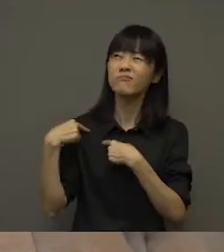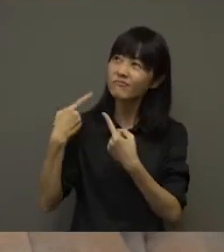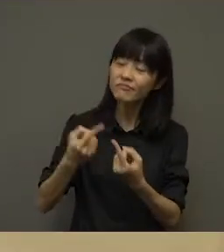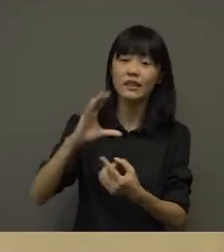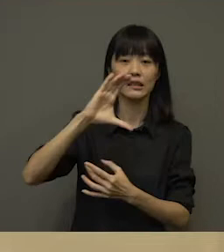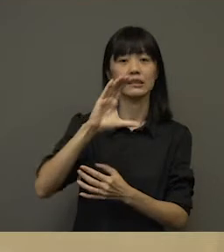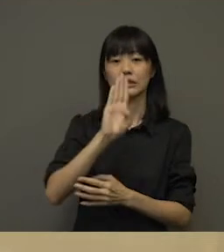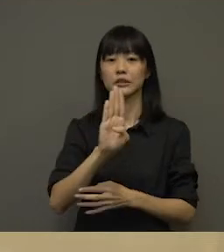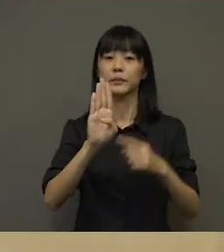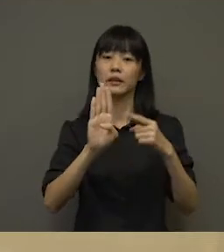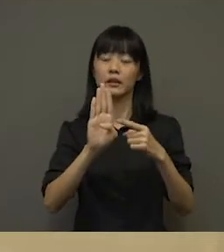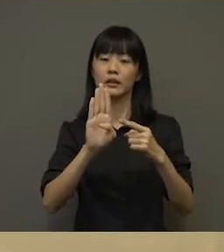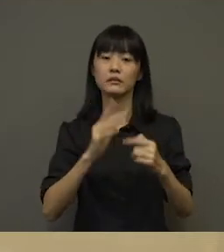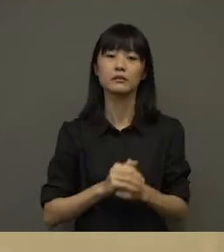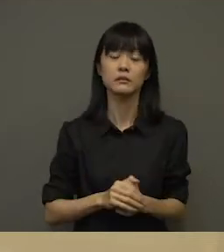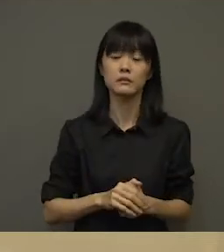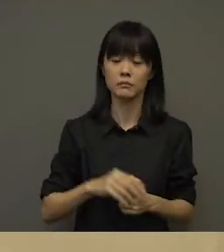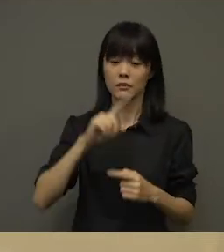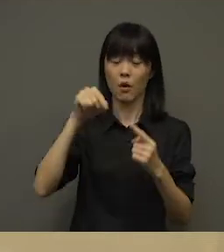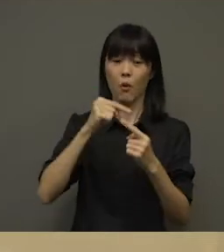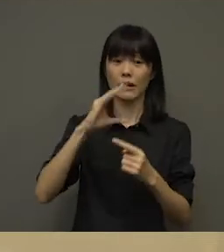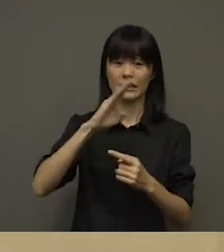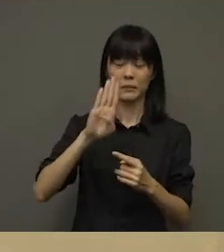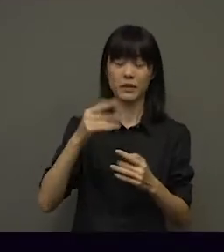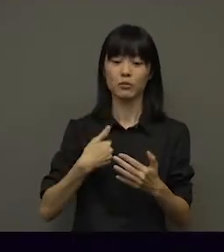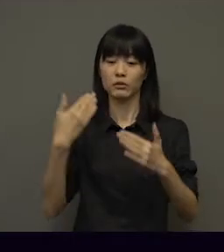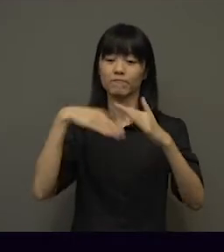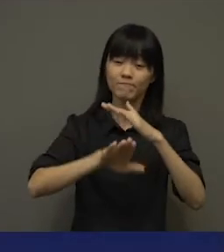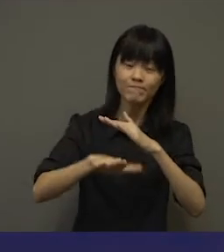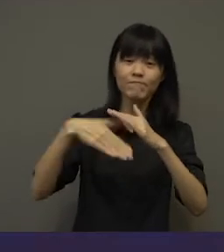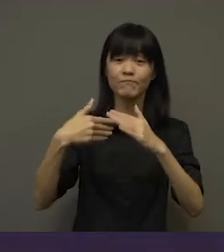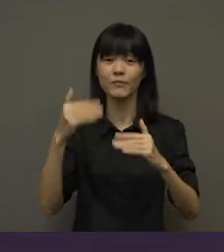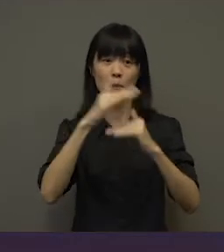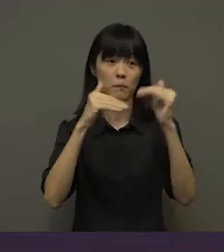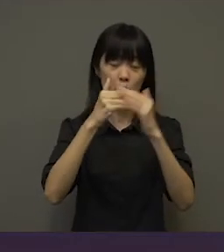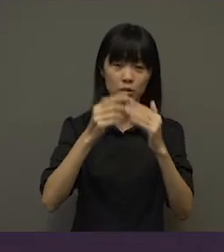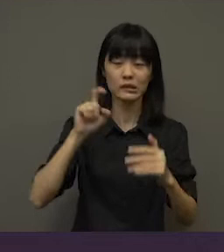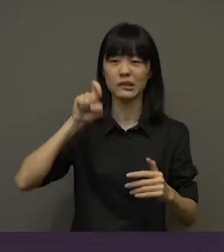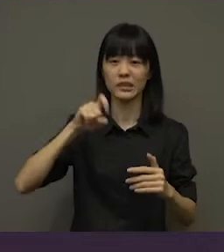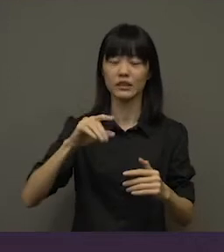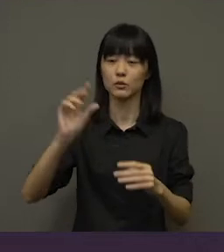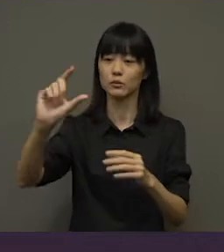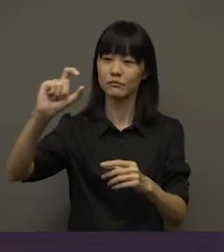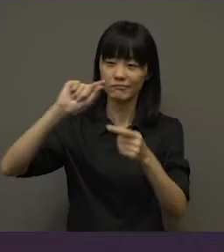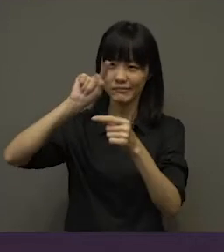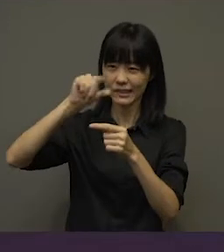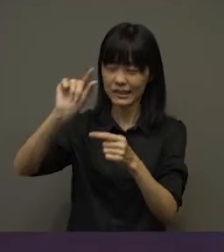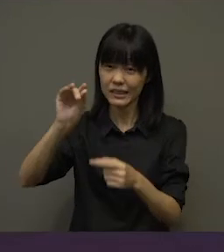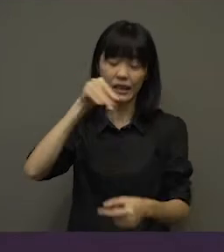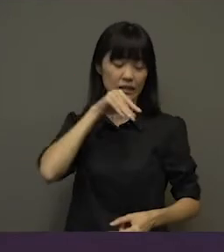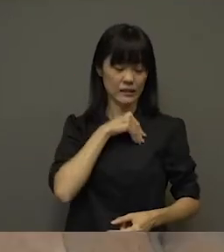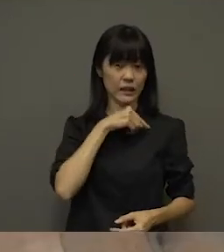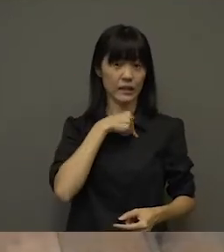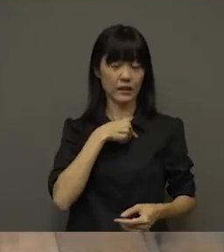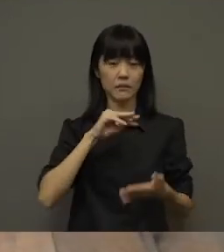for some time. Ever since the Circuit Breaker and the prevalence of stickers that we use to mark ourselves and to give us the temperature that